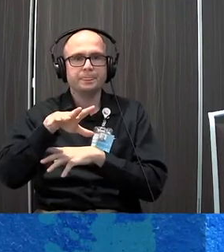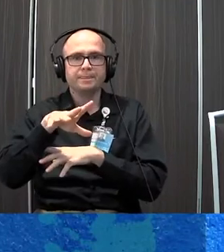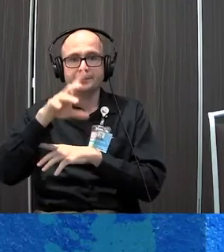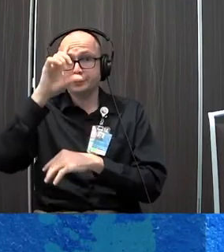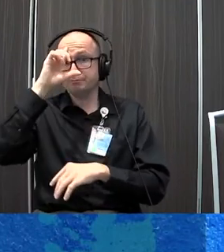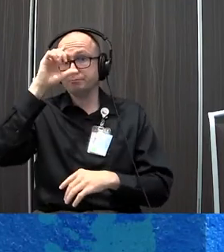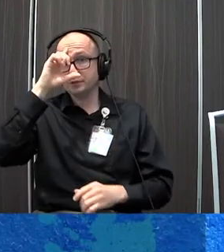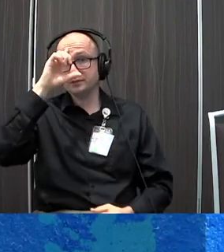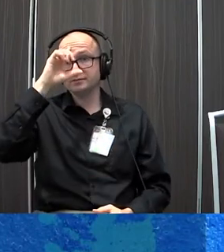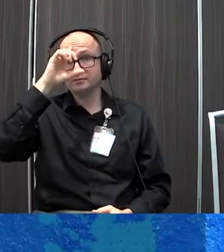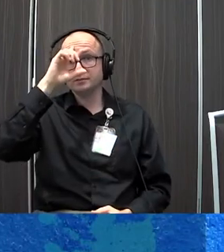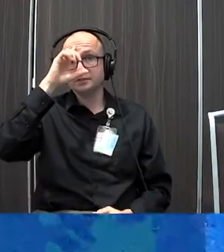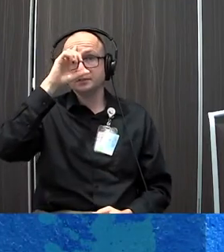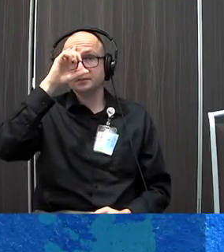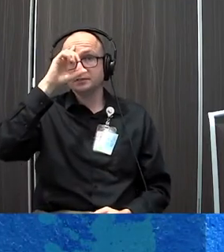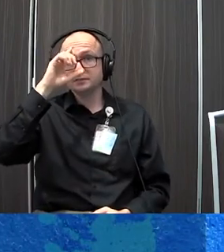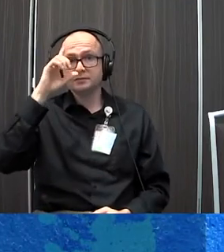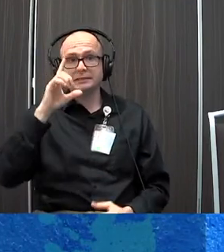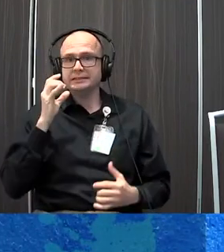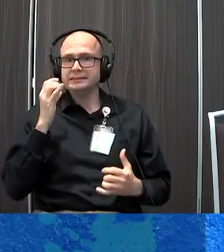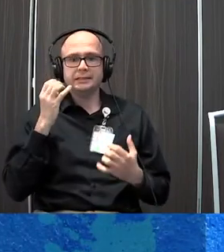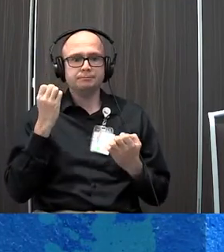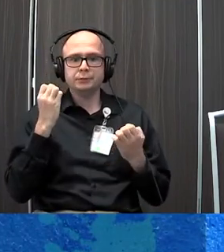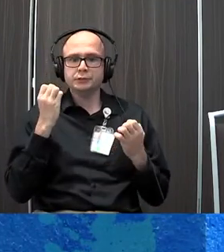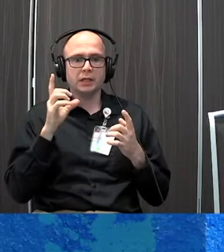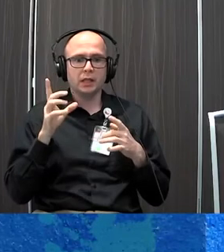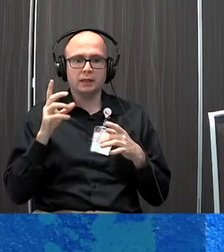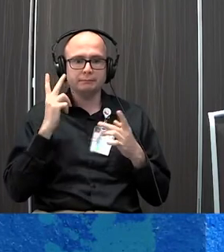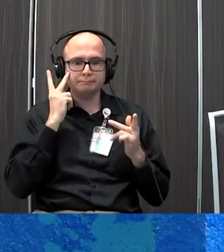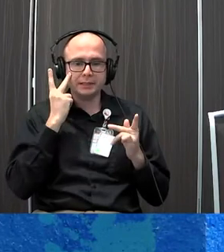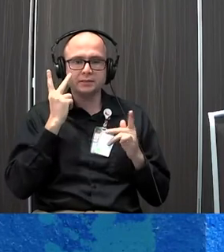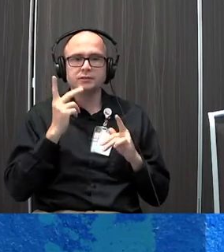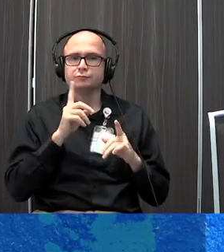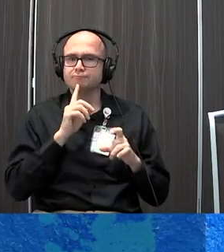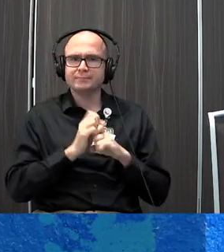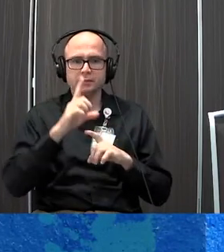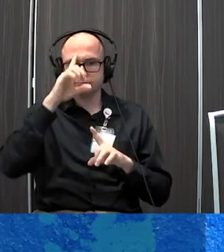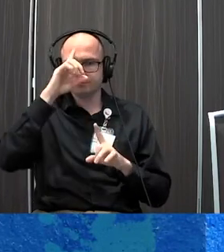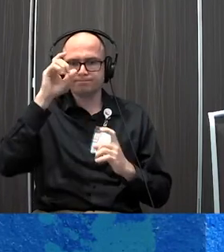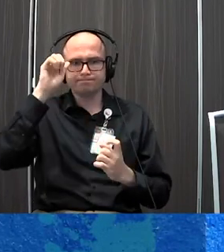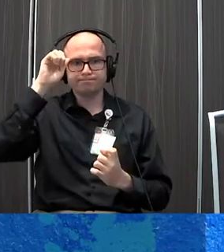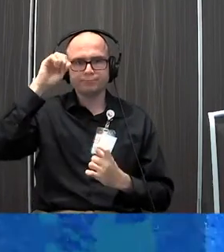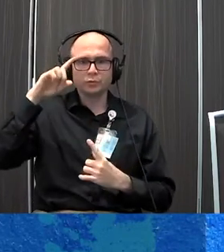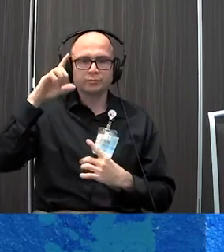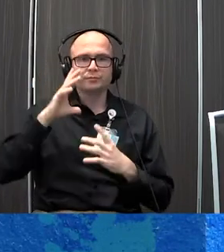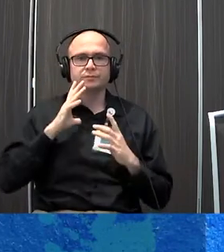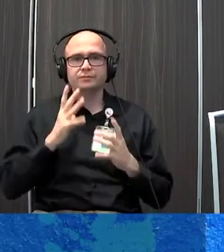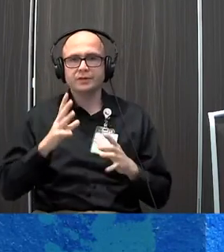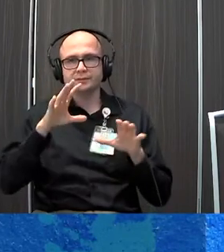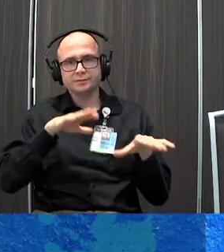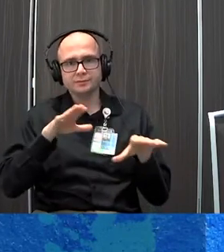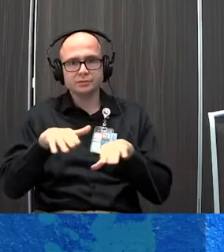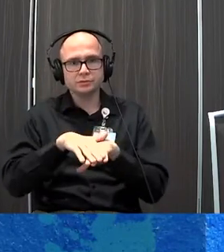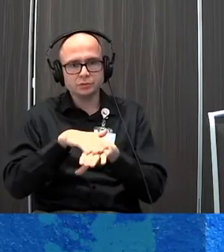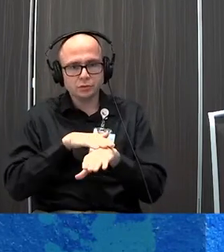brain that you should no longer be in the emergency breath. It literally sends a signal to your brain, it's okay to slow down. And